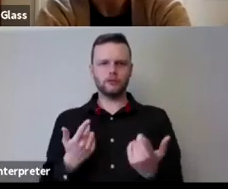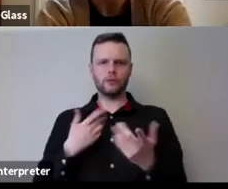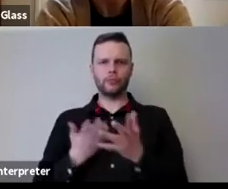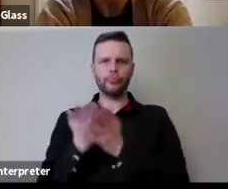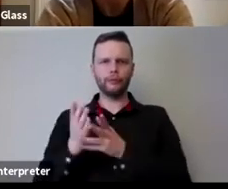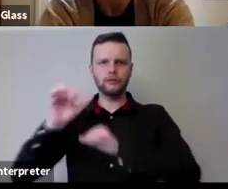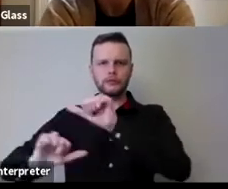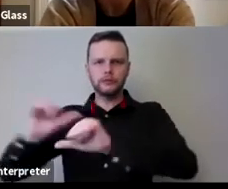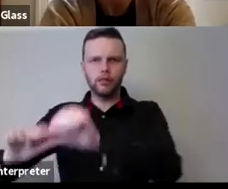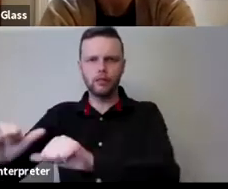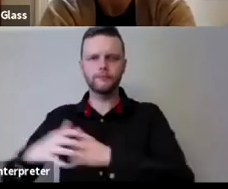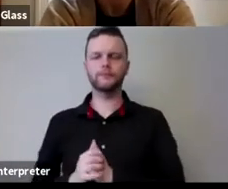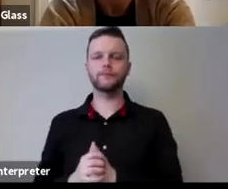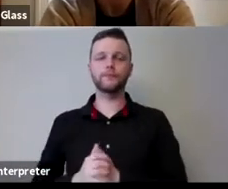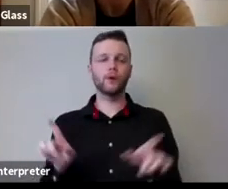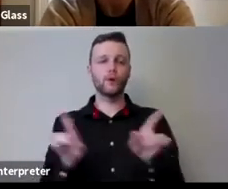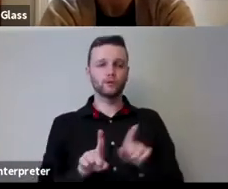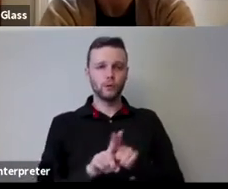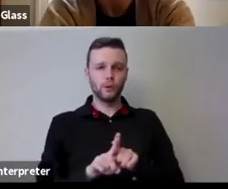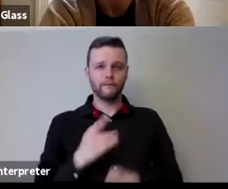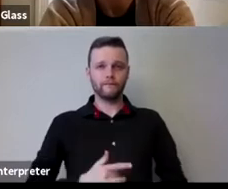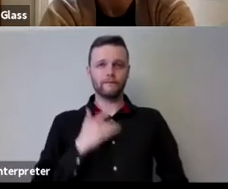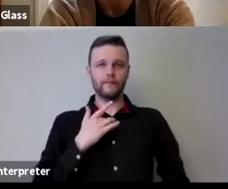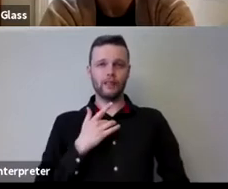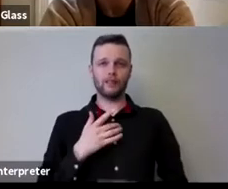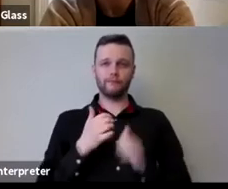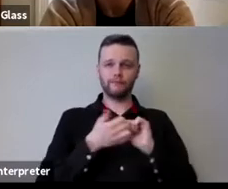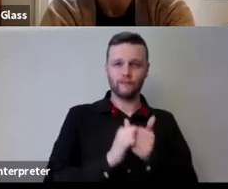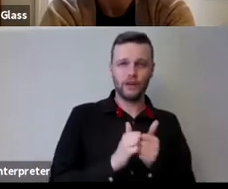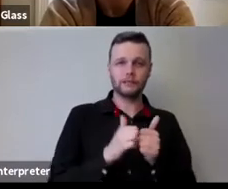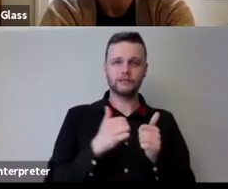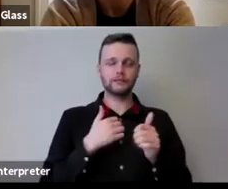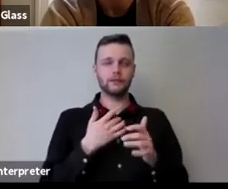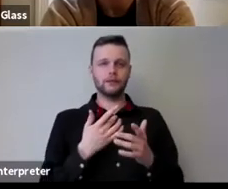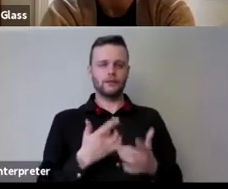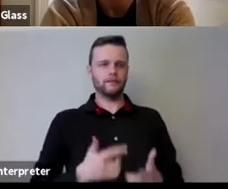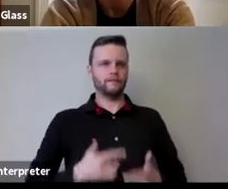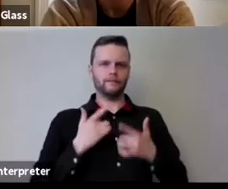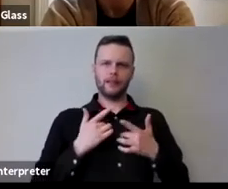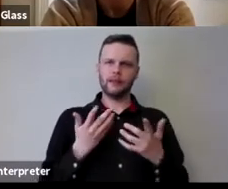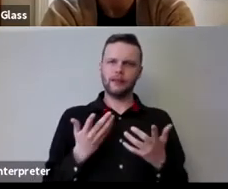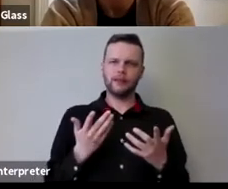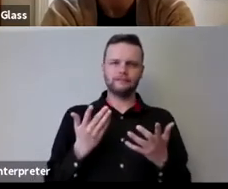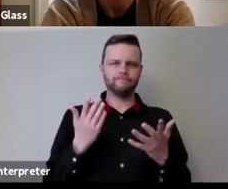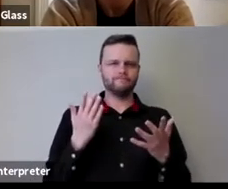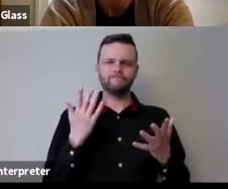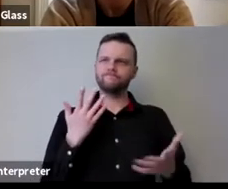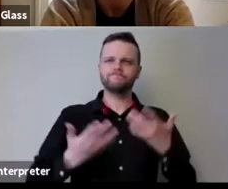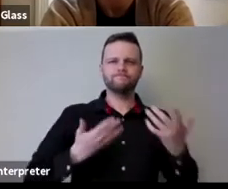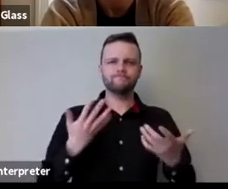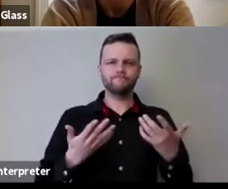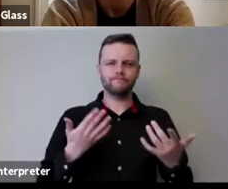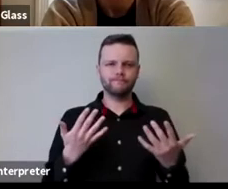cycles and equally i have friends and peers who who are so um and so